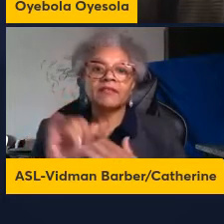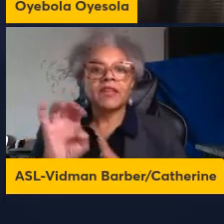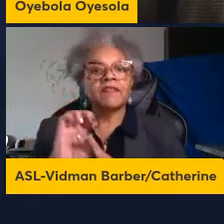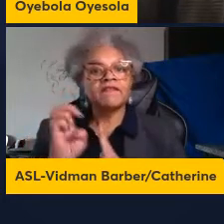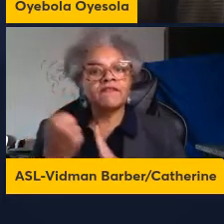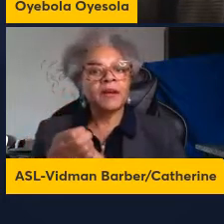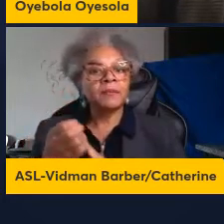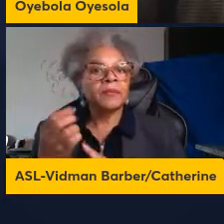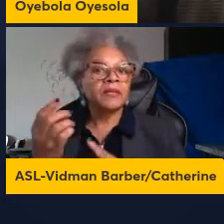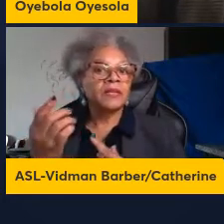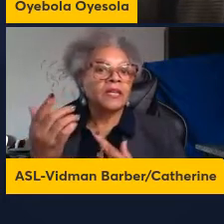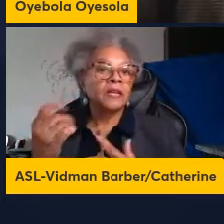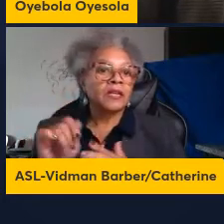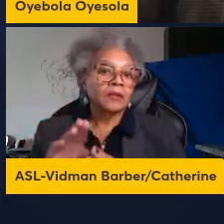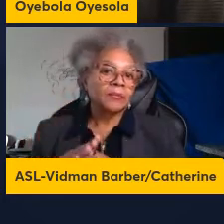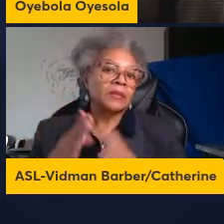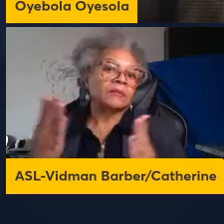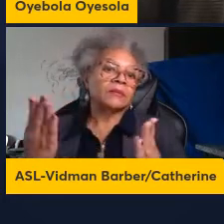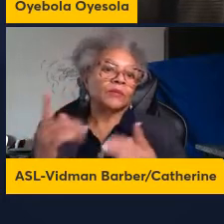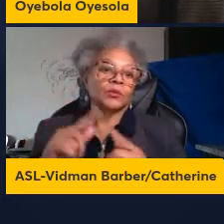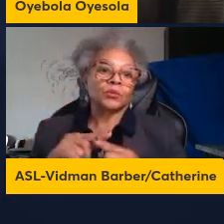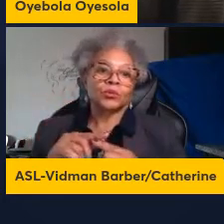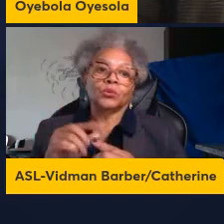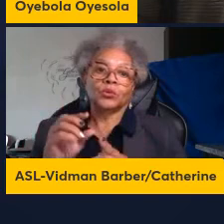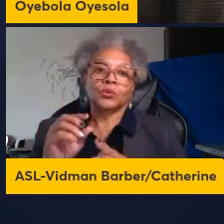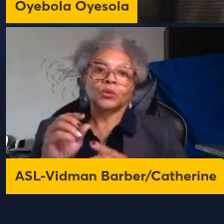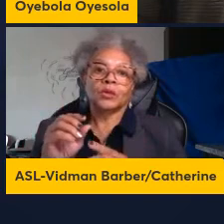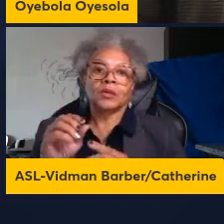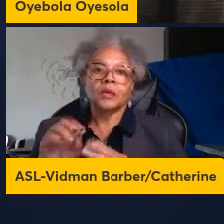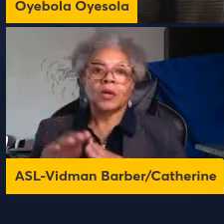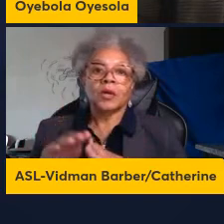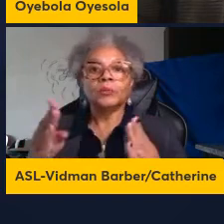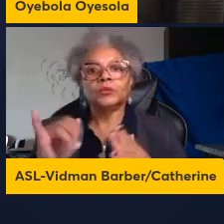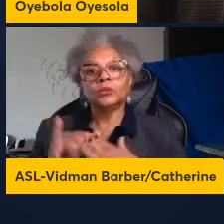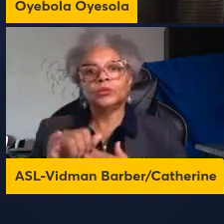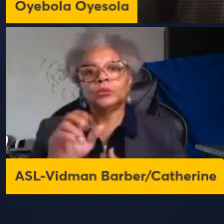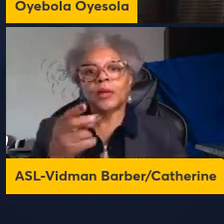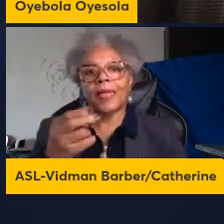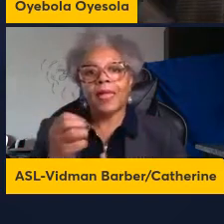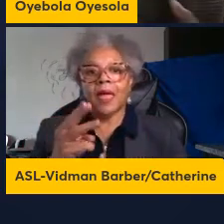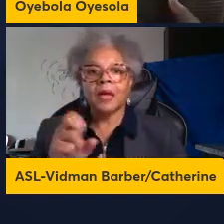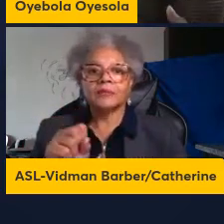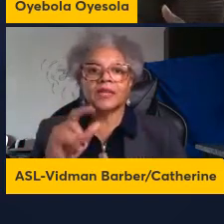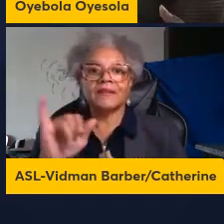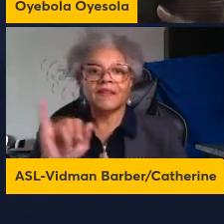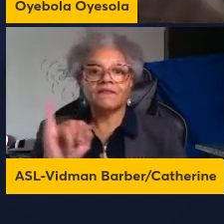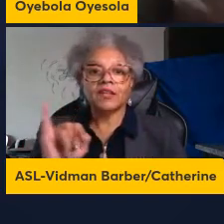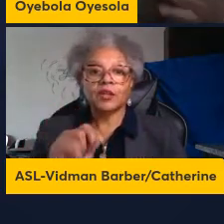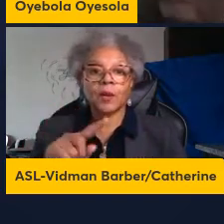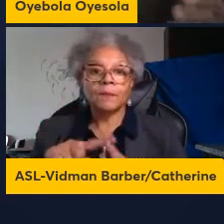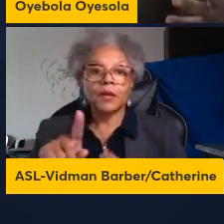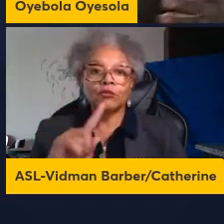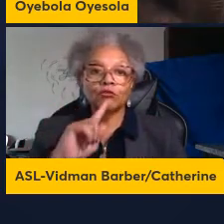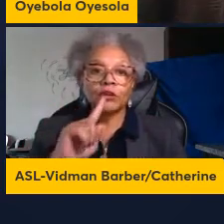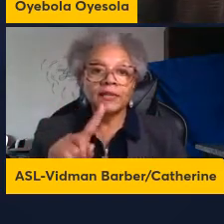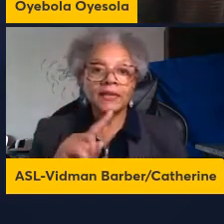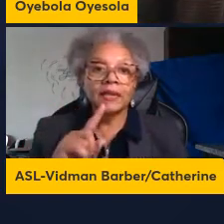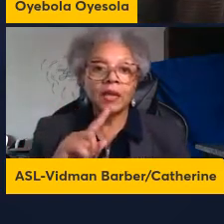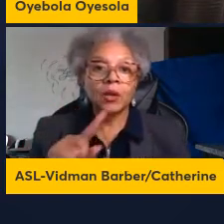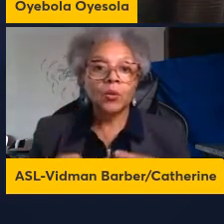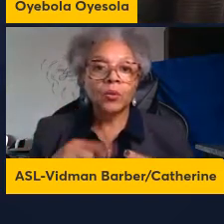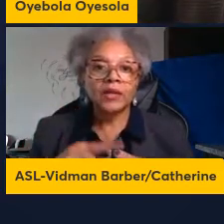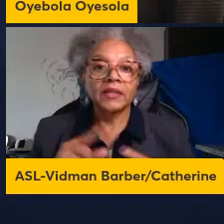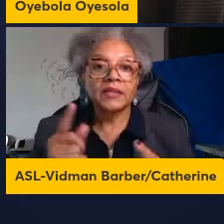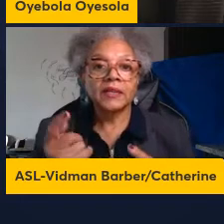influence susceptibility to helmet intestinal infection but really I think where the gap is in the